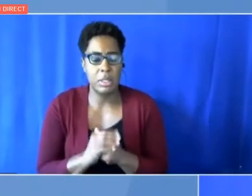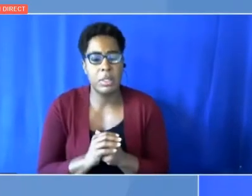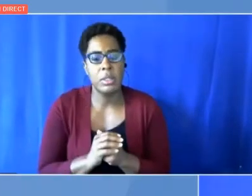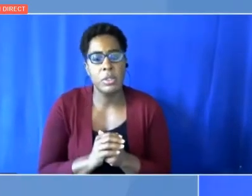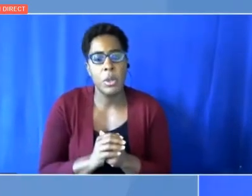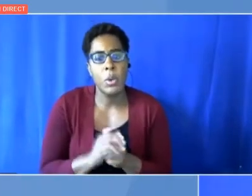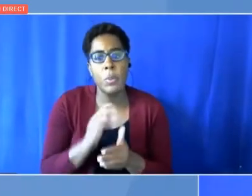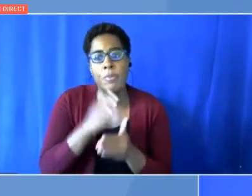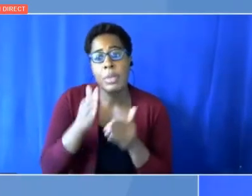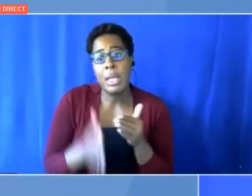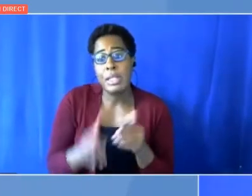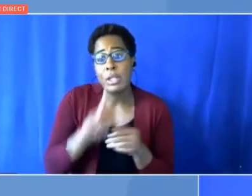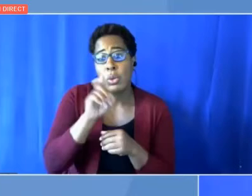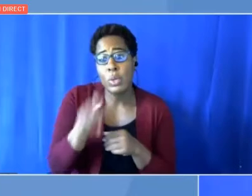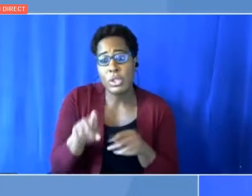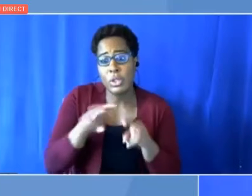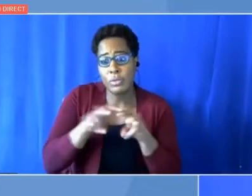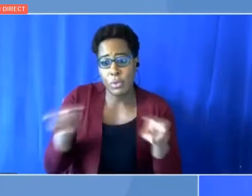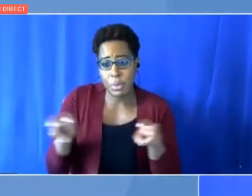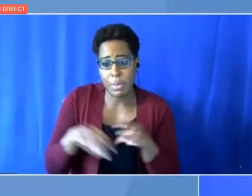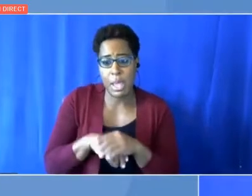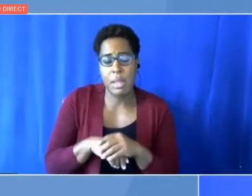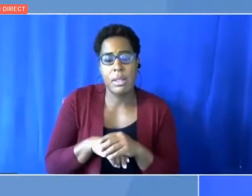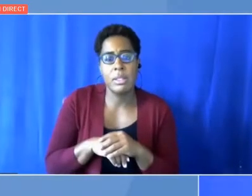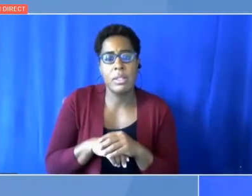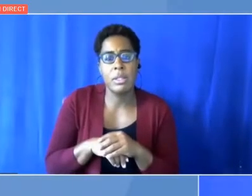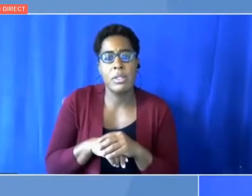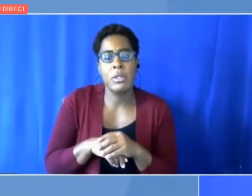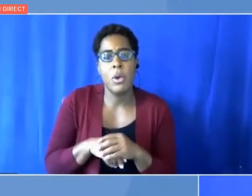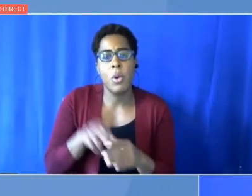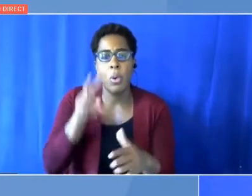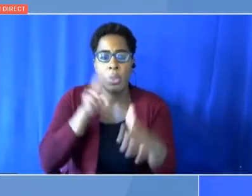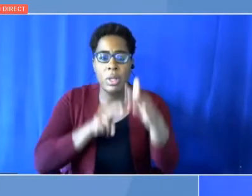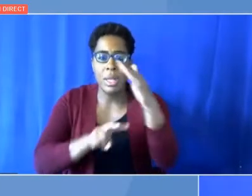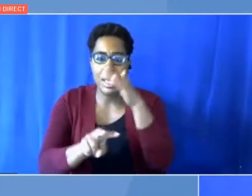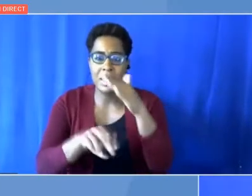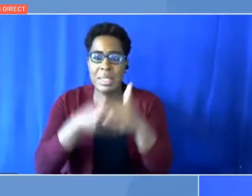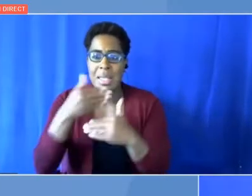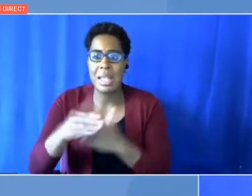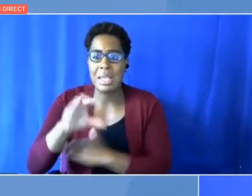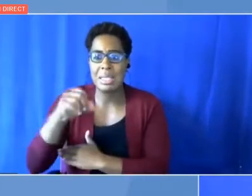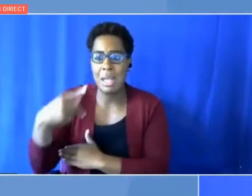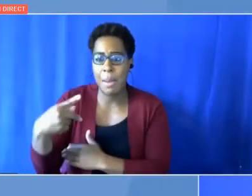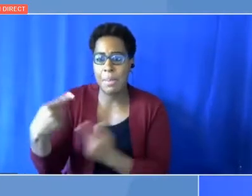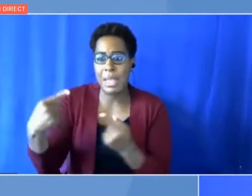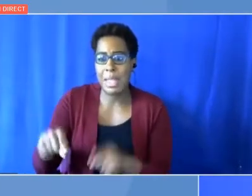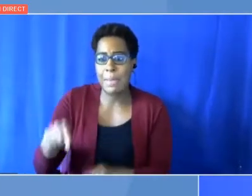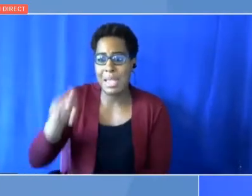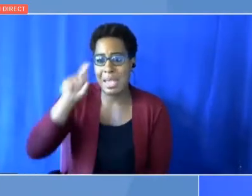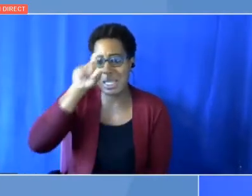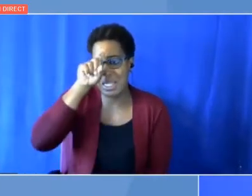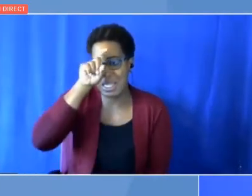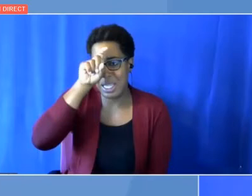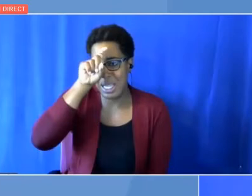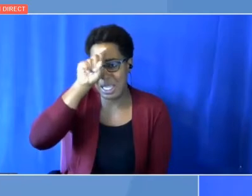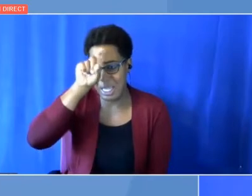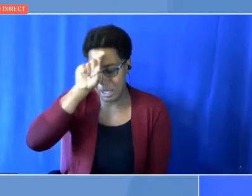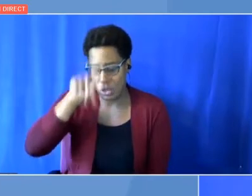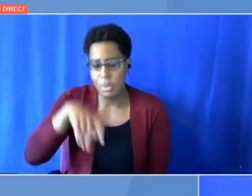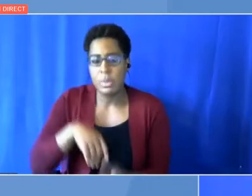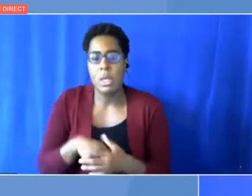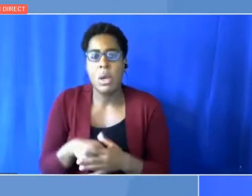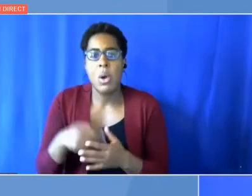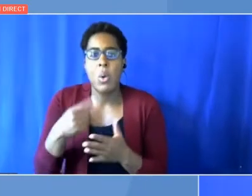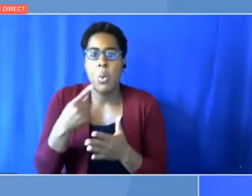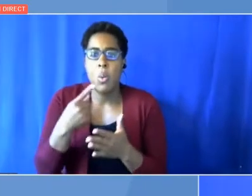panelists, looking ahead to the next COP in Egypt. What do we need to do between now and then? And coming out of COP,